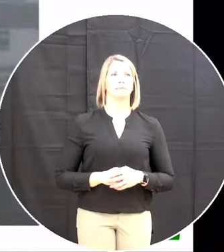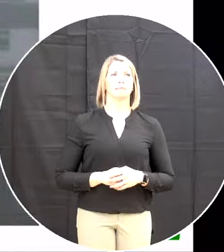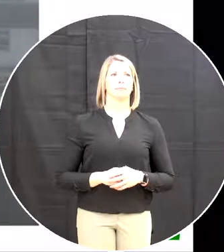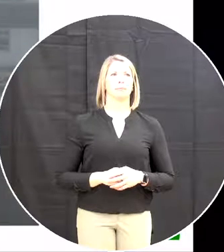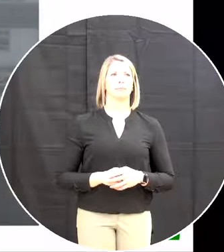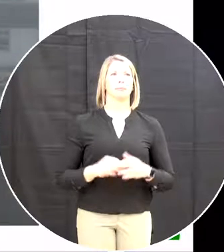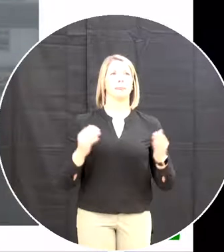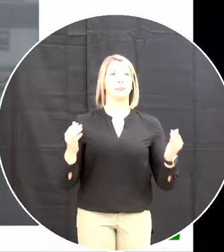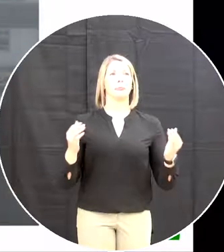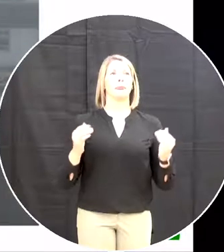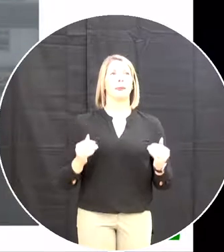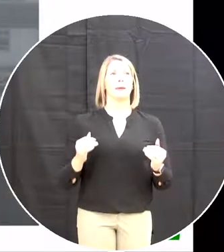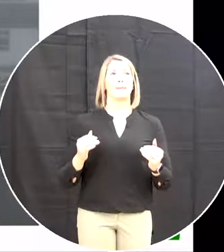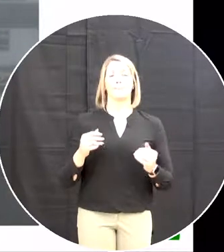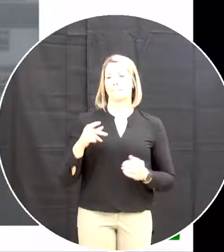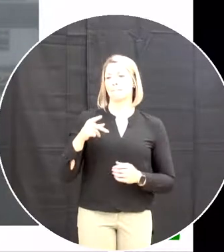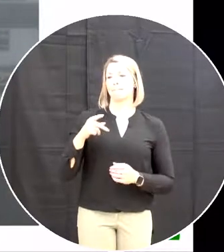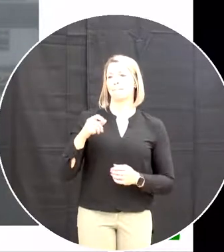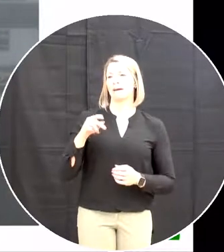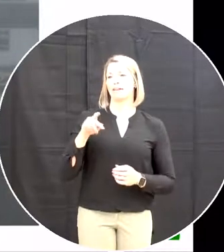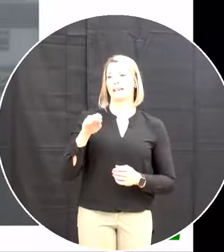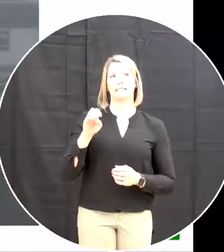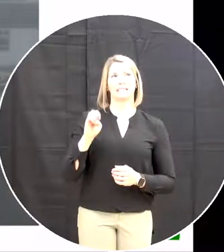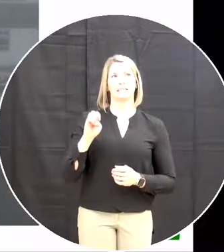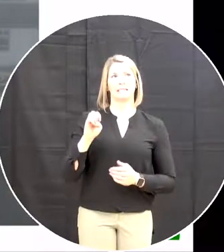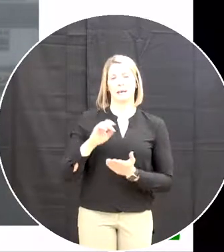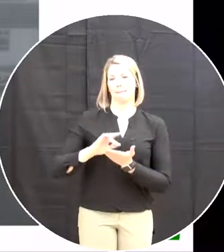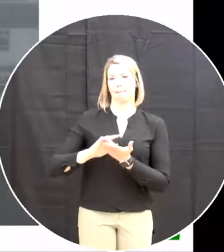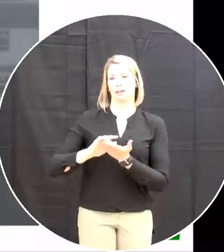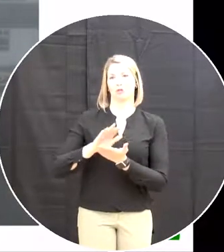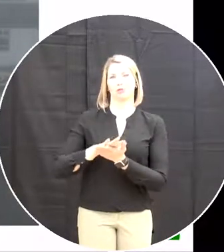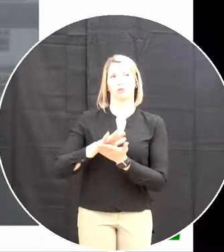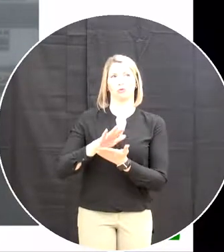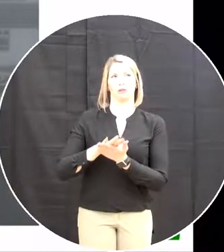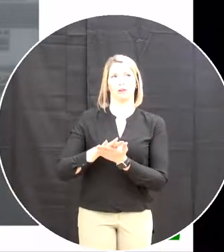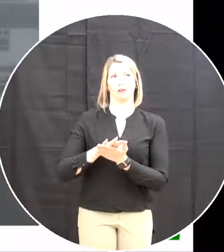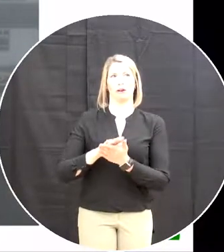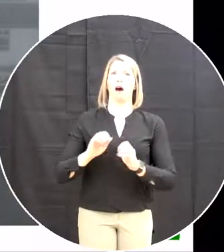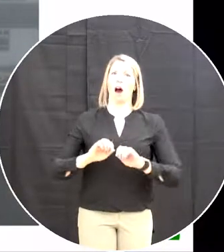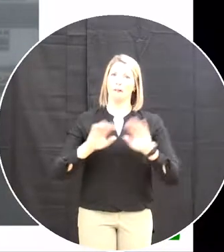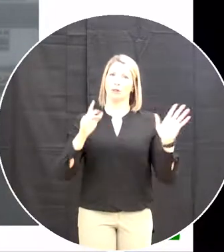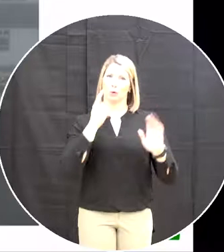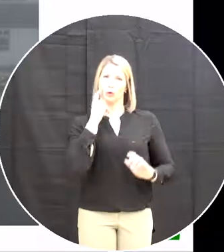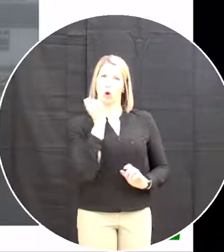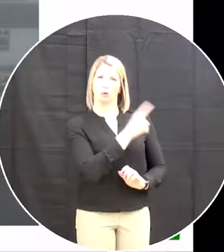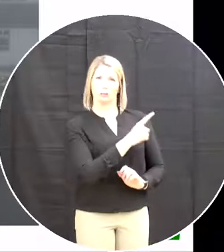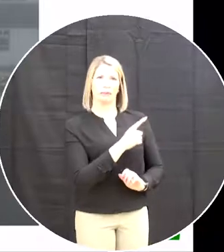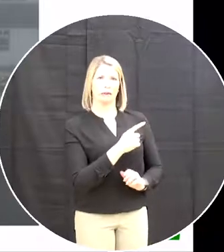Next Paradise Intermediate And you can tell this was taken in the greater St. John's area Given the